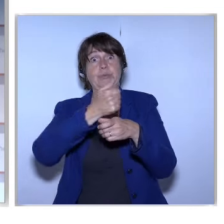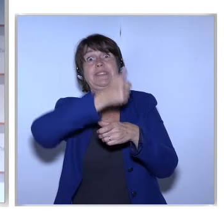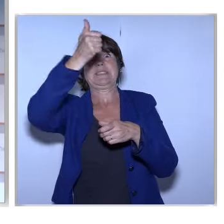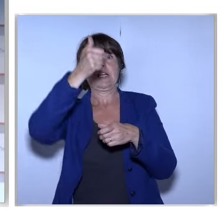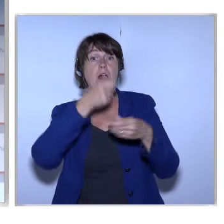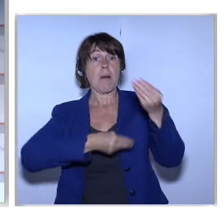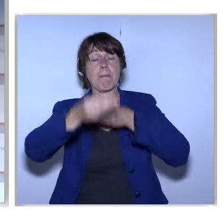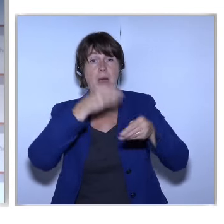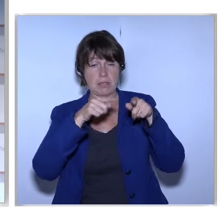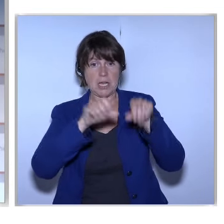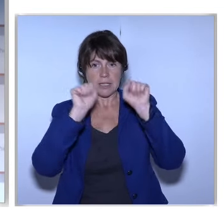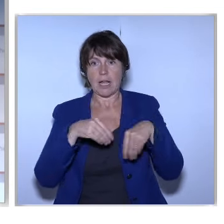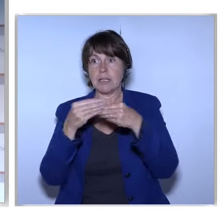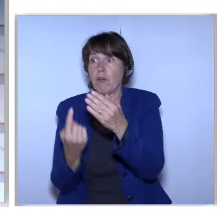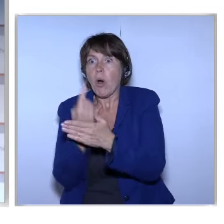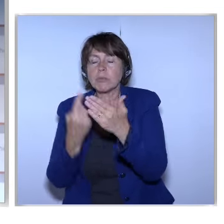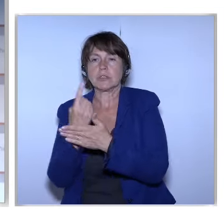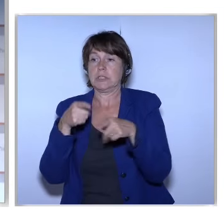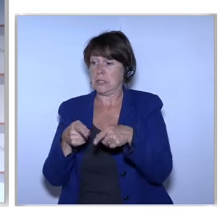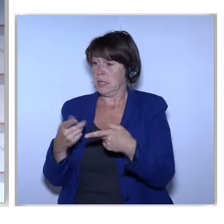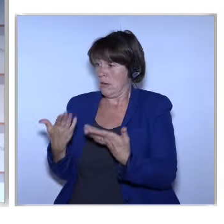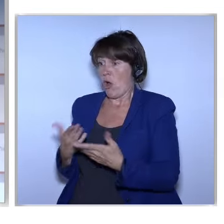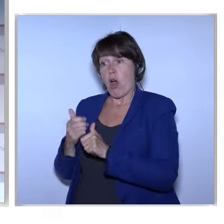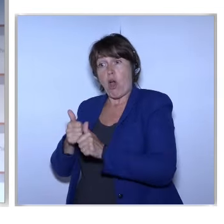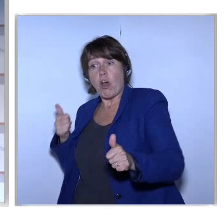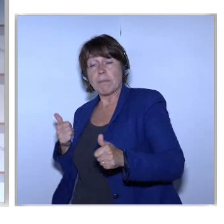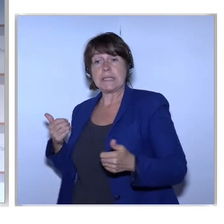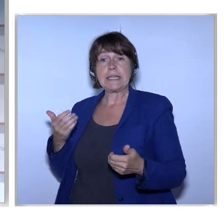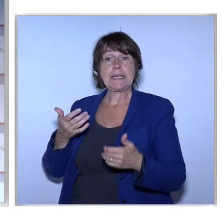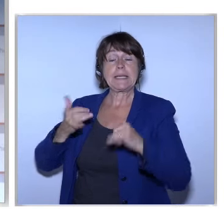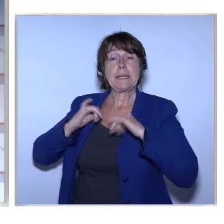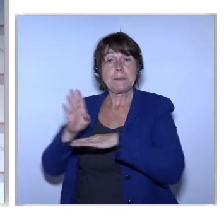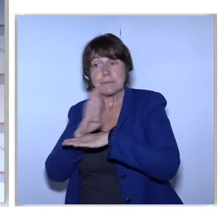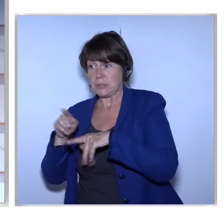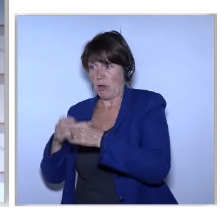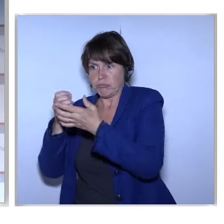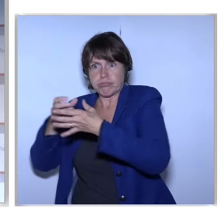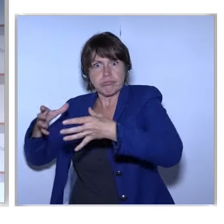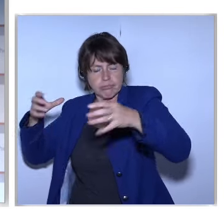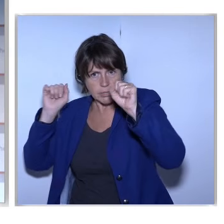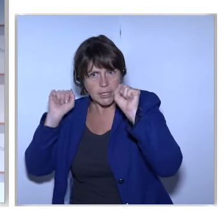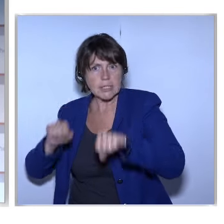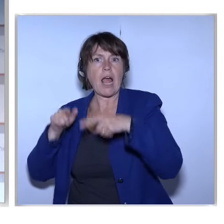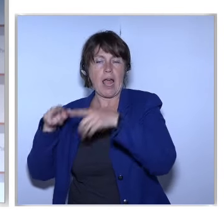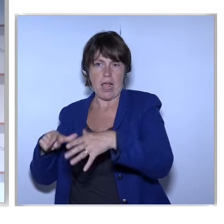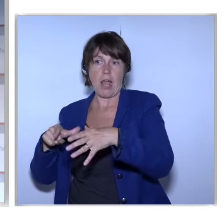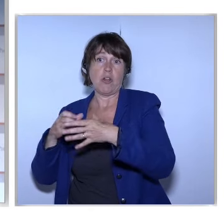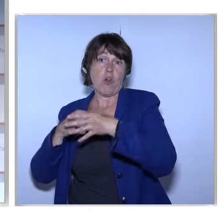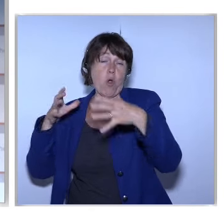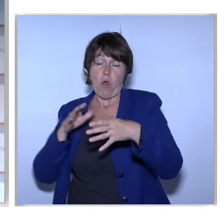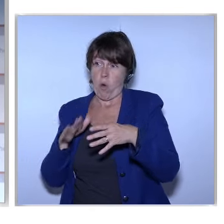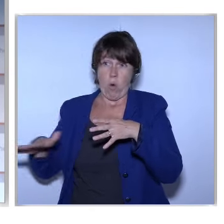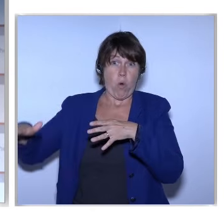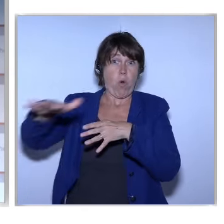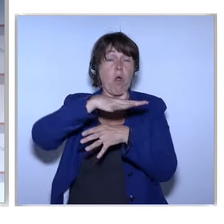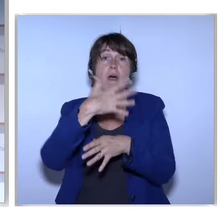Startups And Allow Existing Companies To Grow And Profit From The Scale Of A Market Of Over 500 Million People